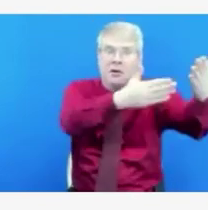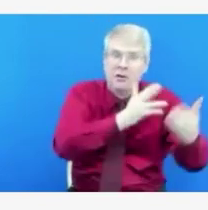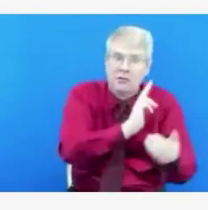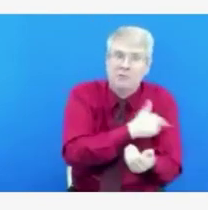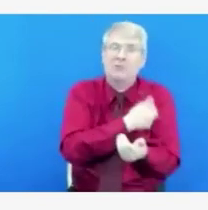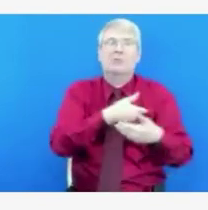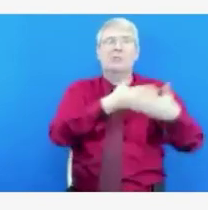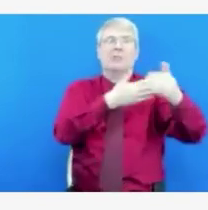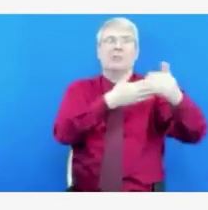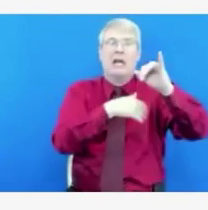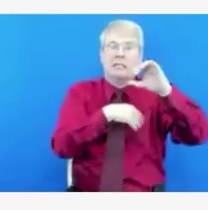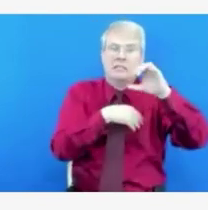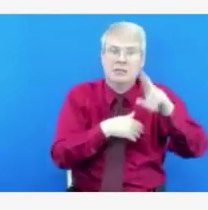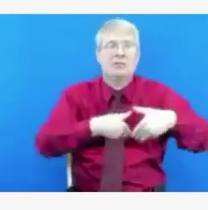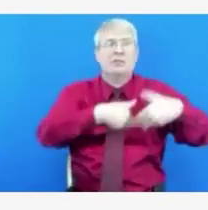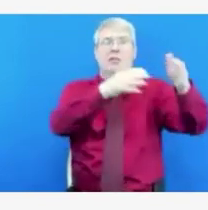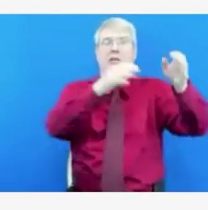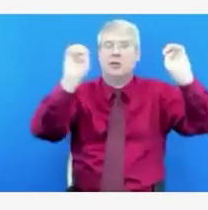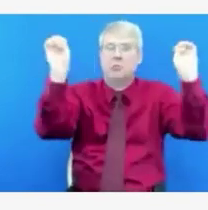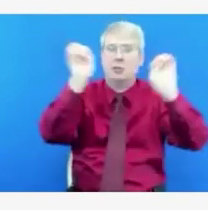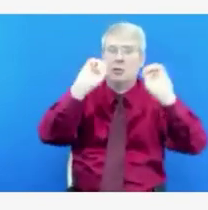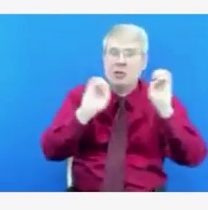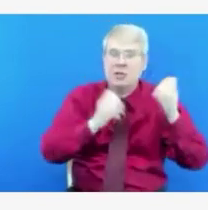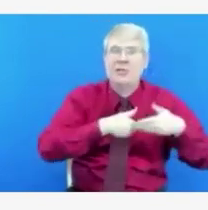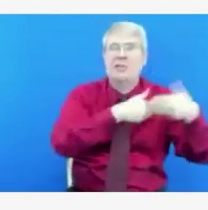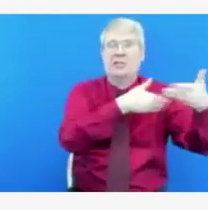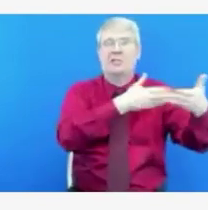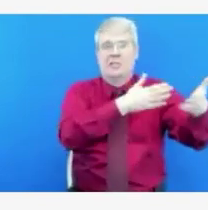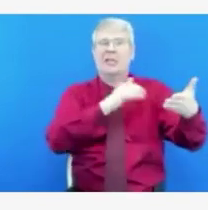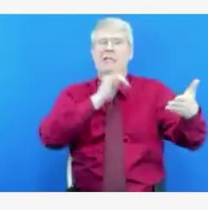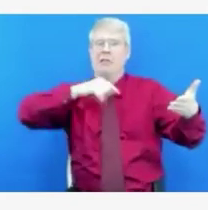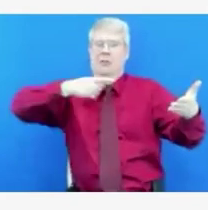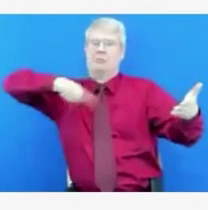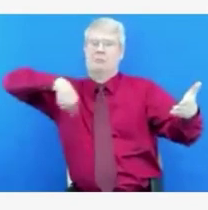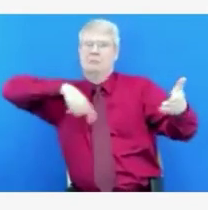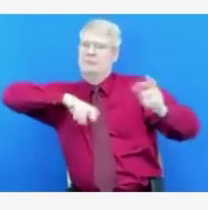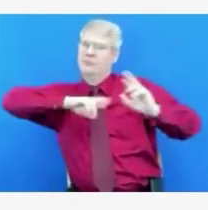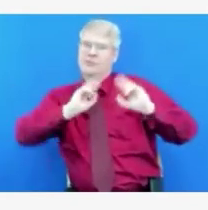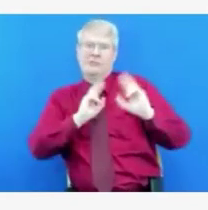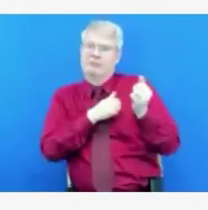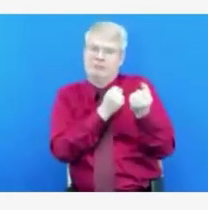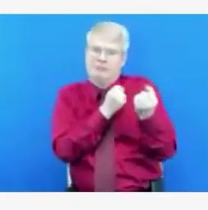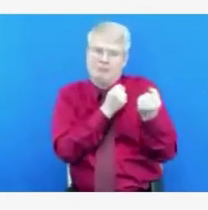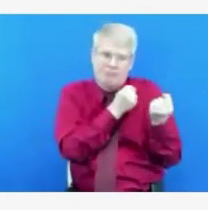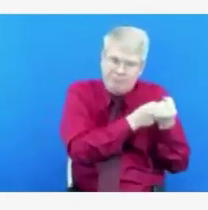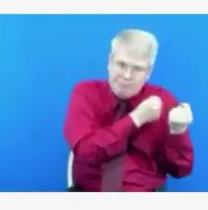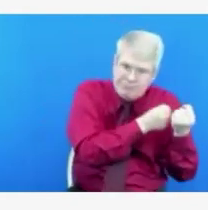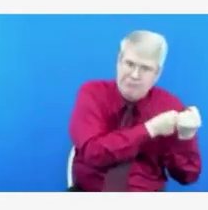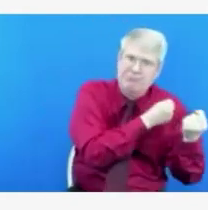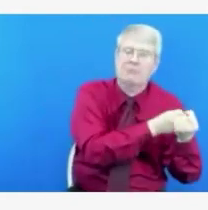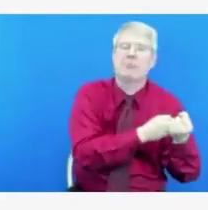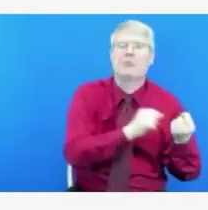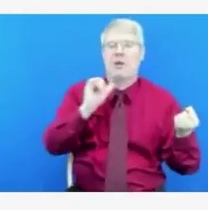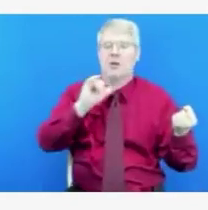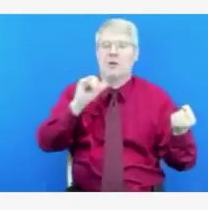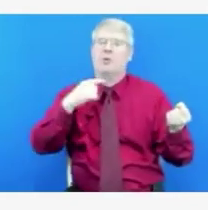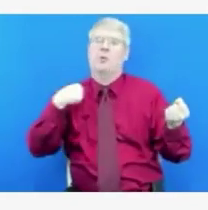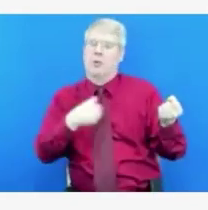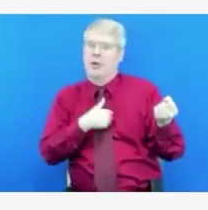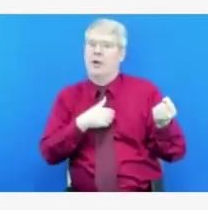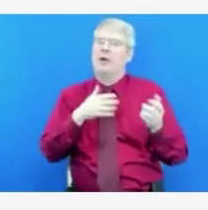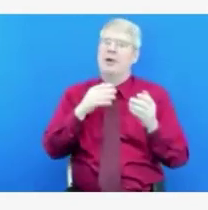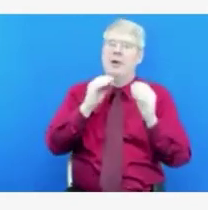And, of course, working by educating the public to prevent outbreaks as best we can. But, yeah, the transition, if you will,